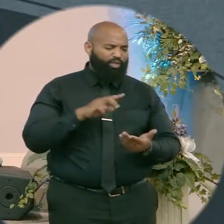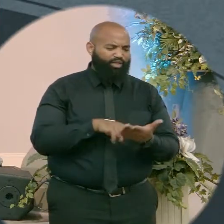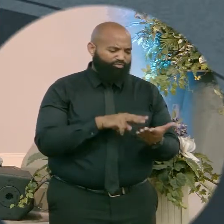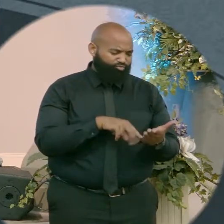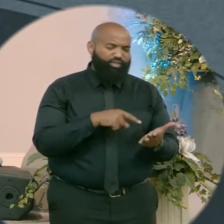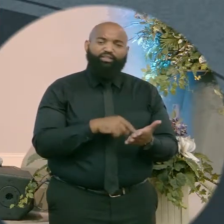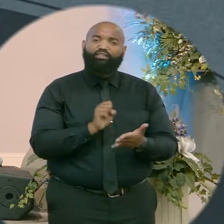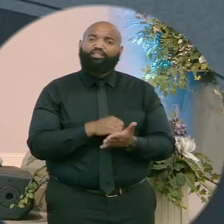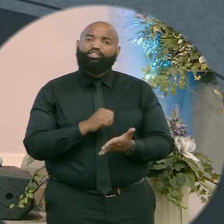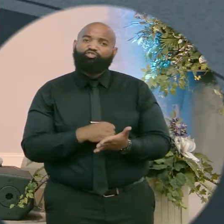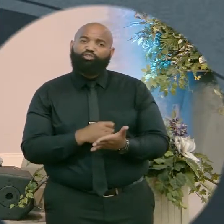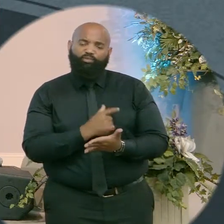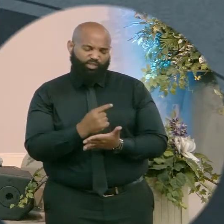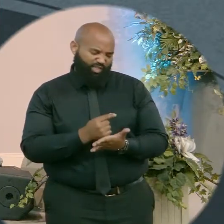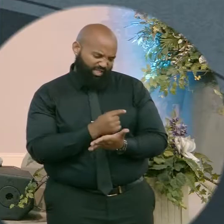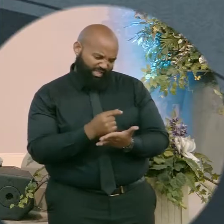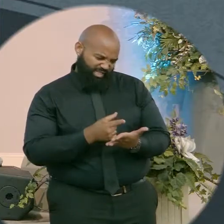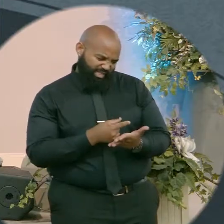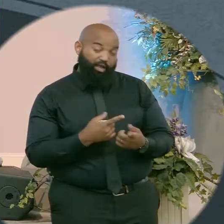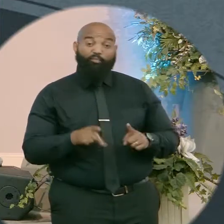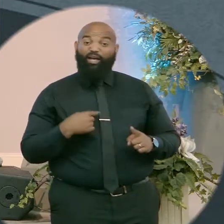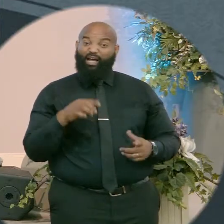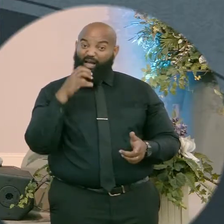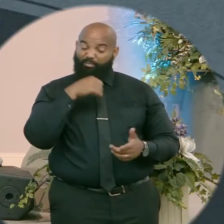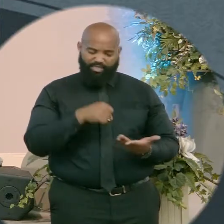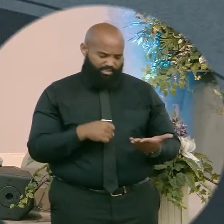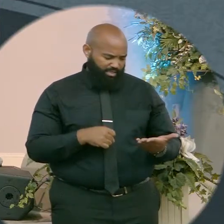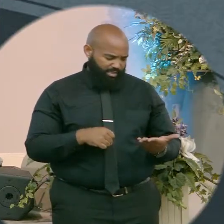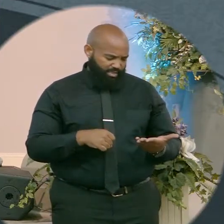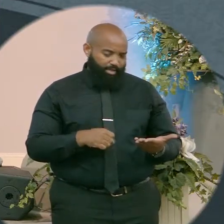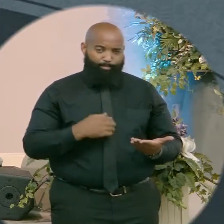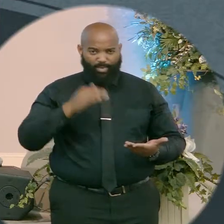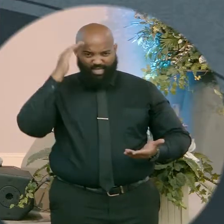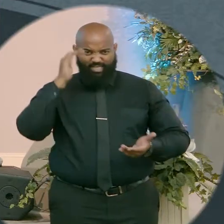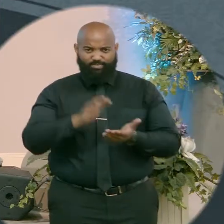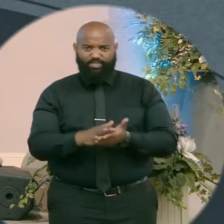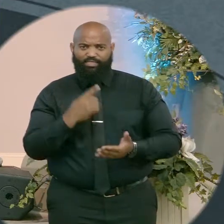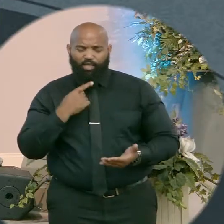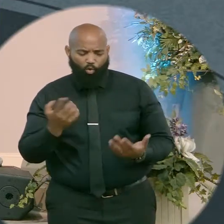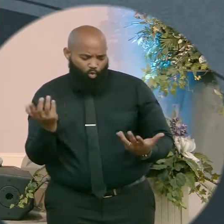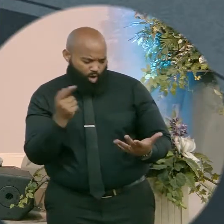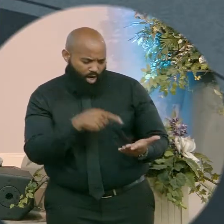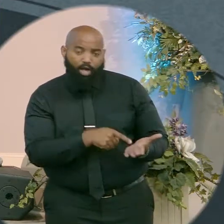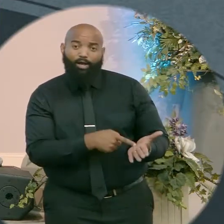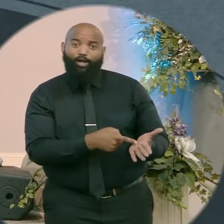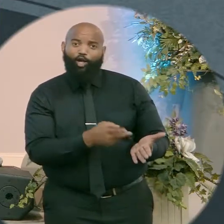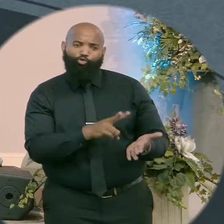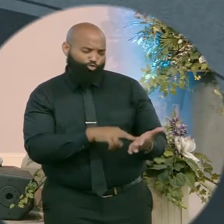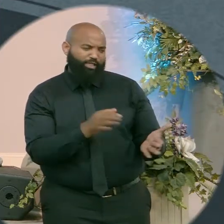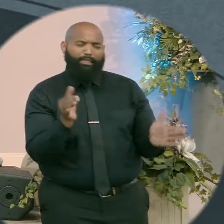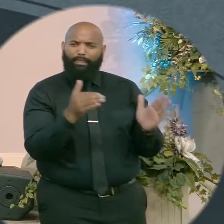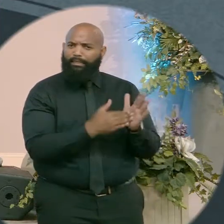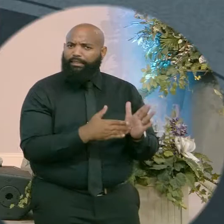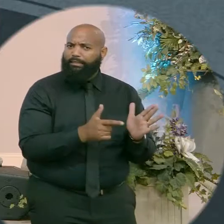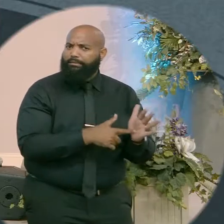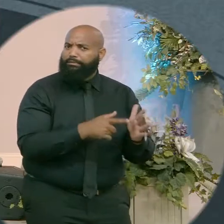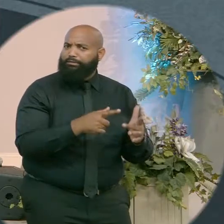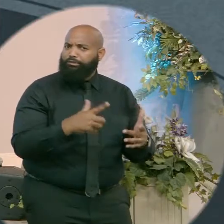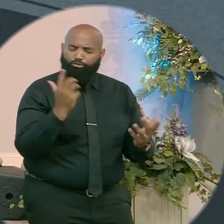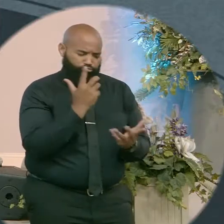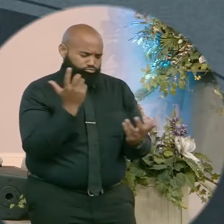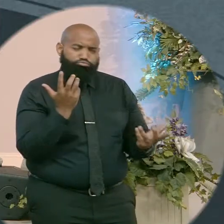We read it in all the gospels. But I had missed this. And we talked about how God just, this right here was powerful.